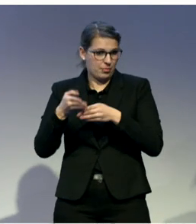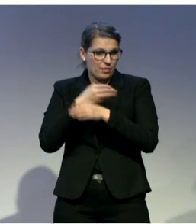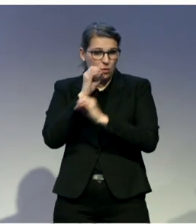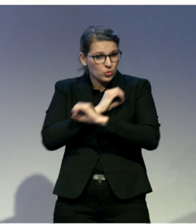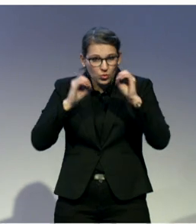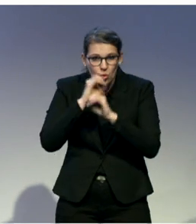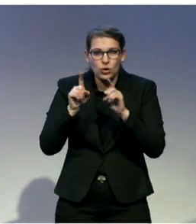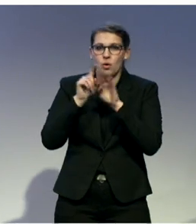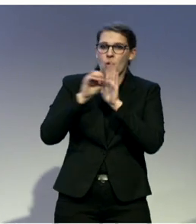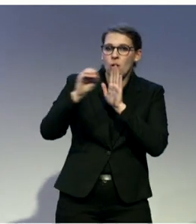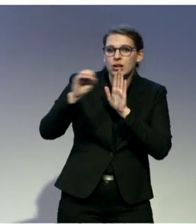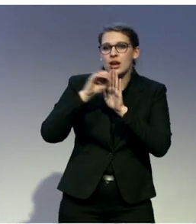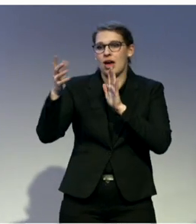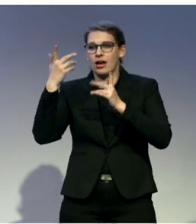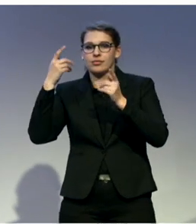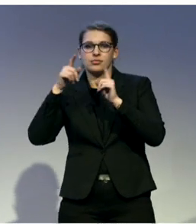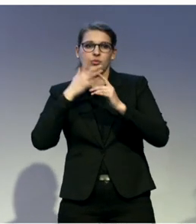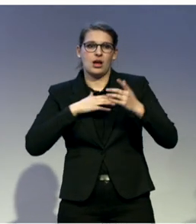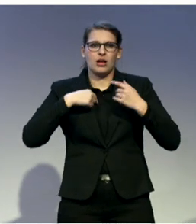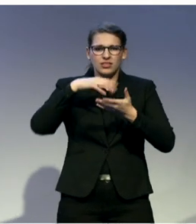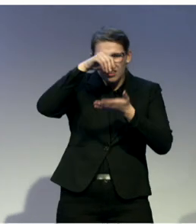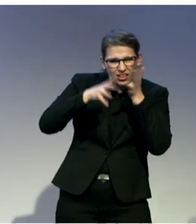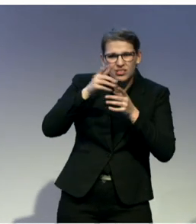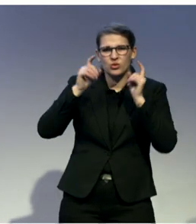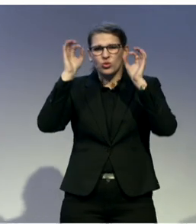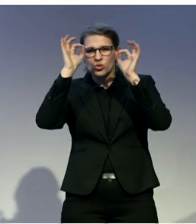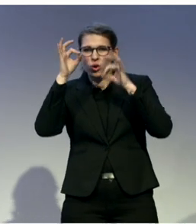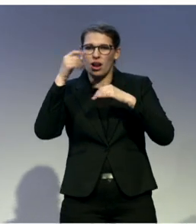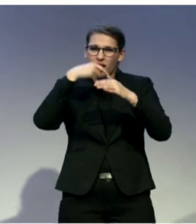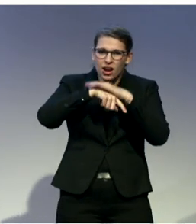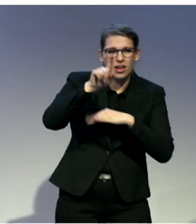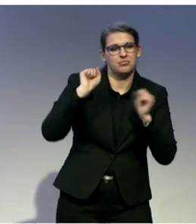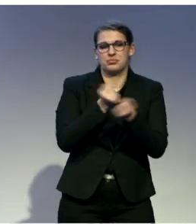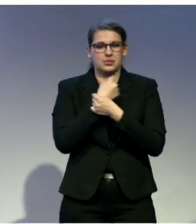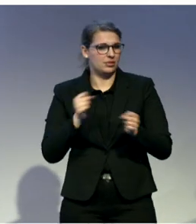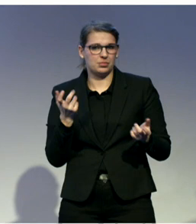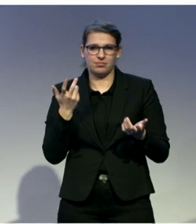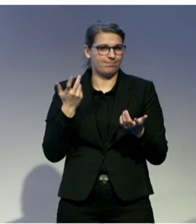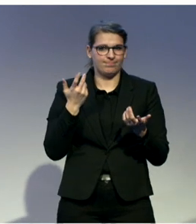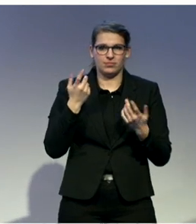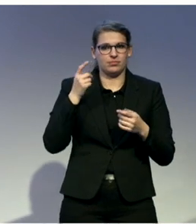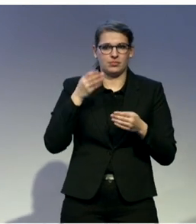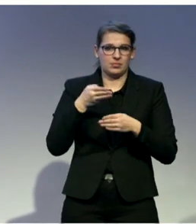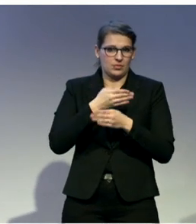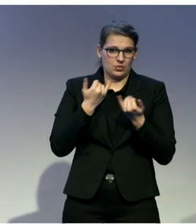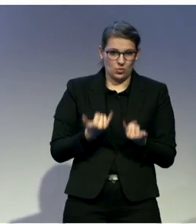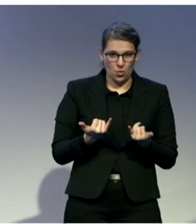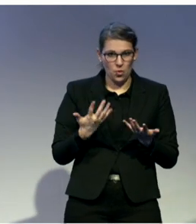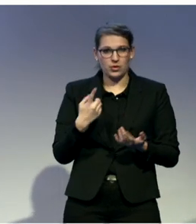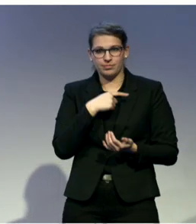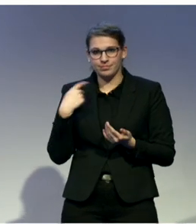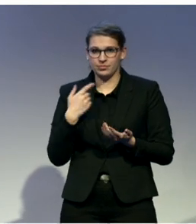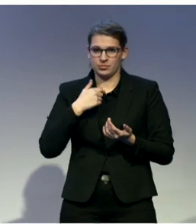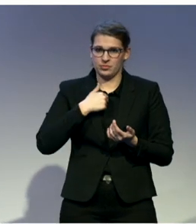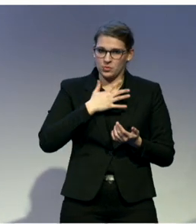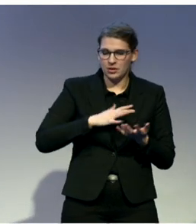Google search and find some content. So what we did was we set out to create an app called Finger Talk, which was actually